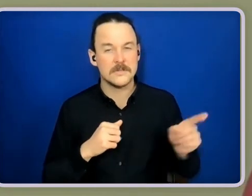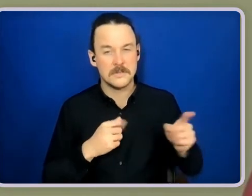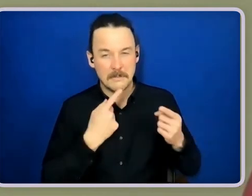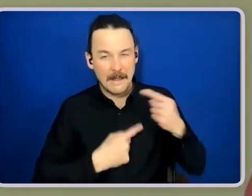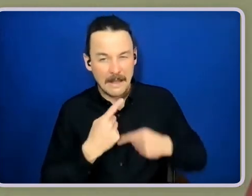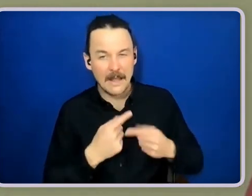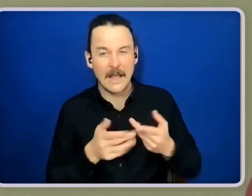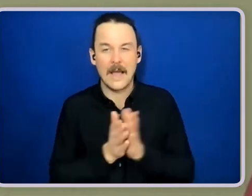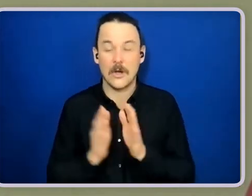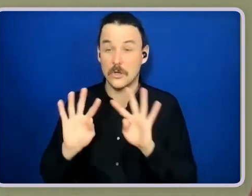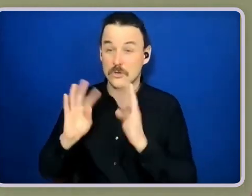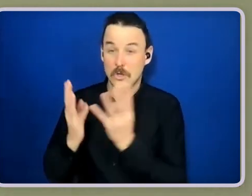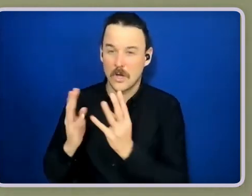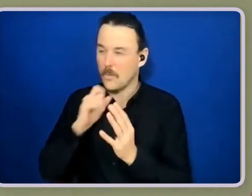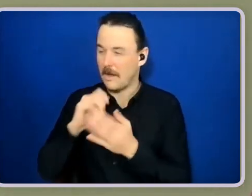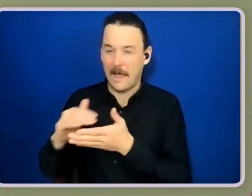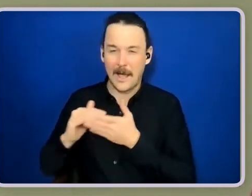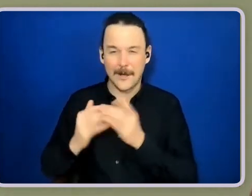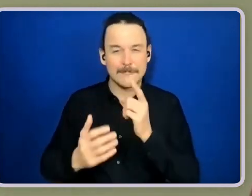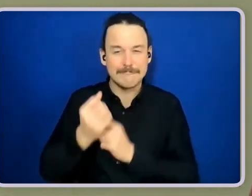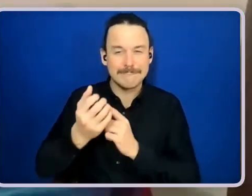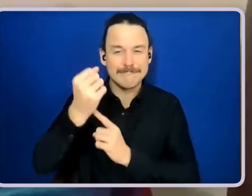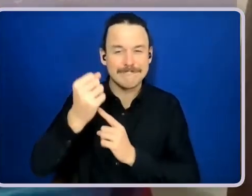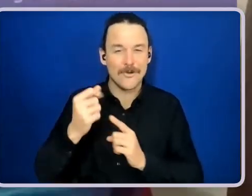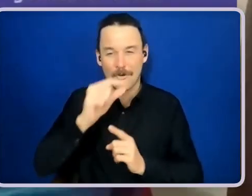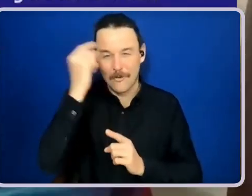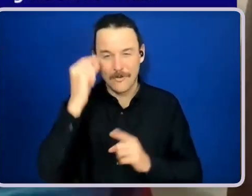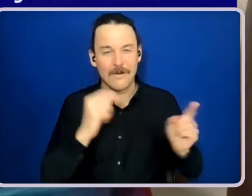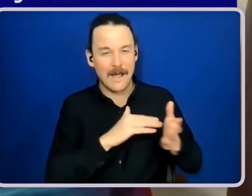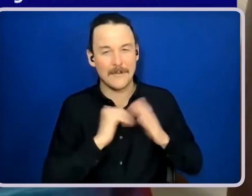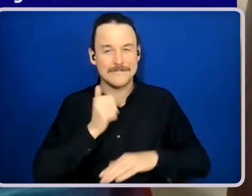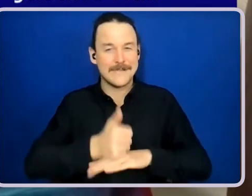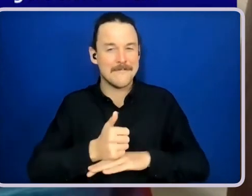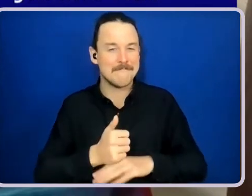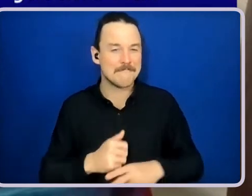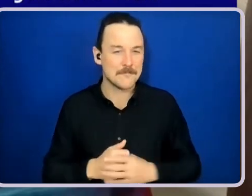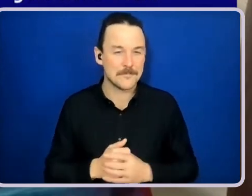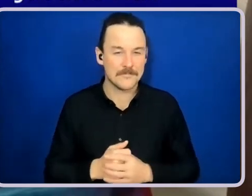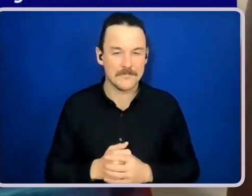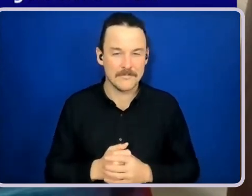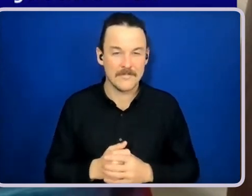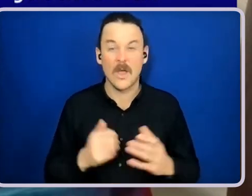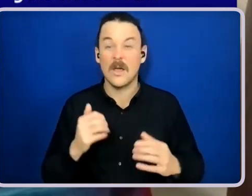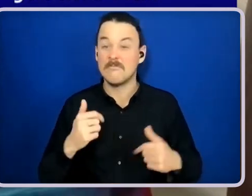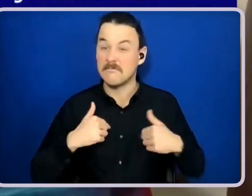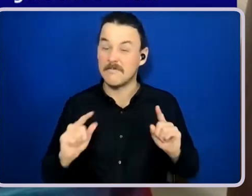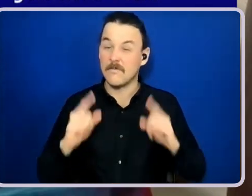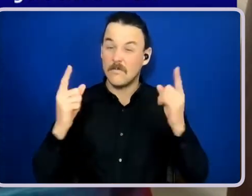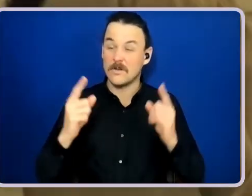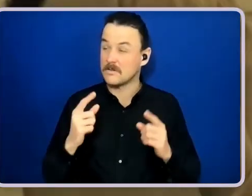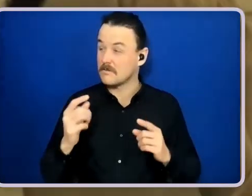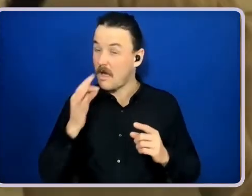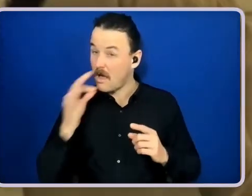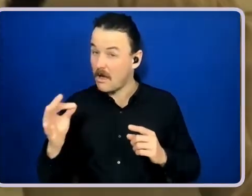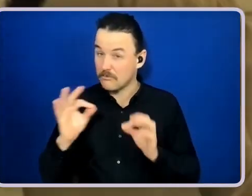goals and she also help me set it up. When I first put the idea of a circle of support to Brodie, he was